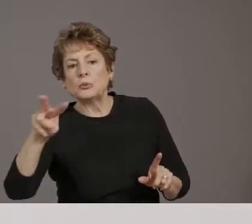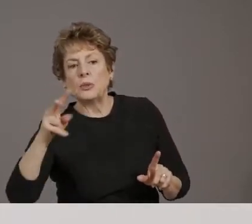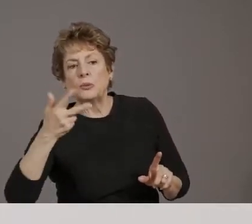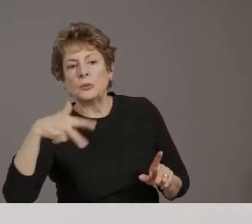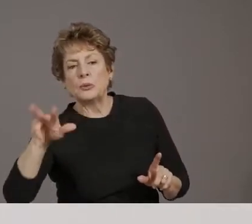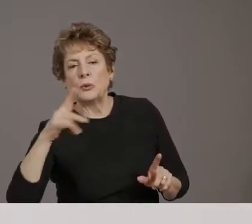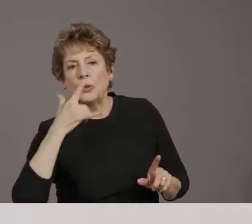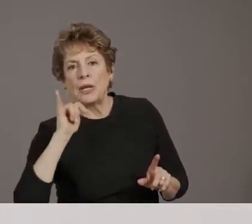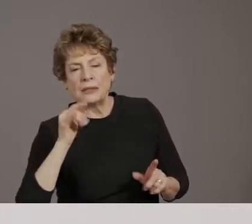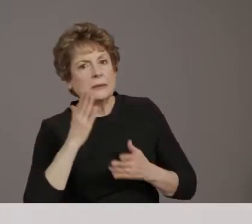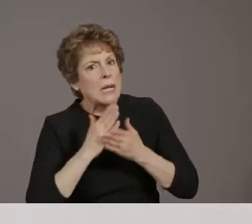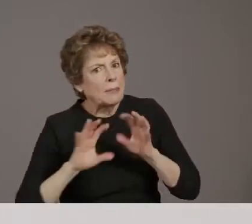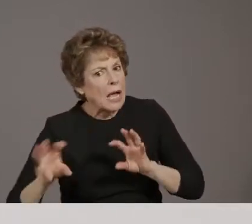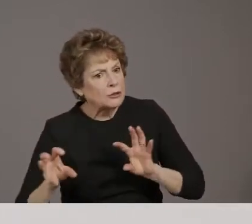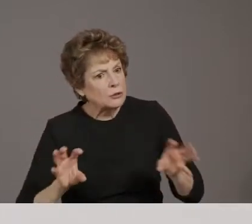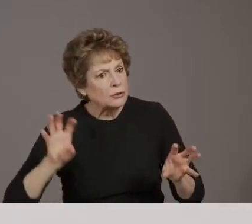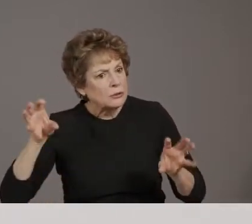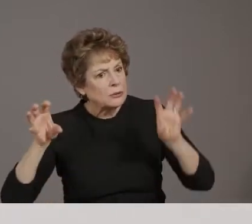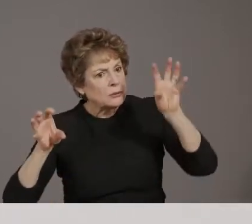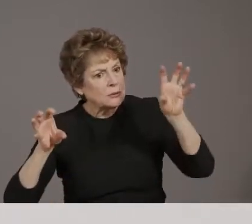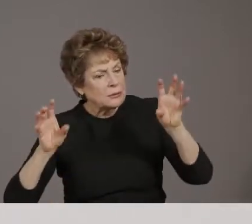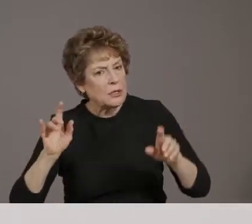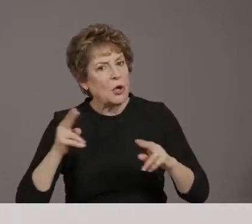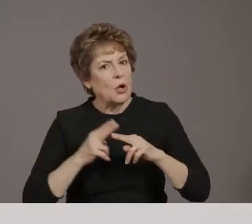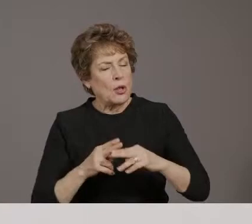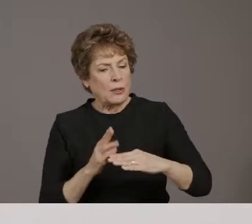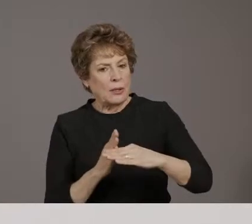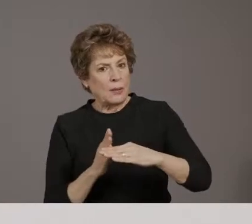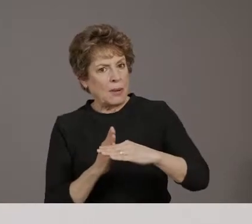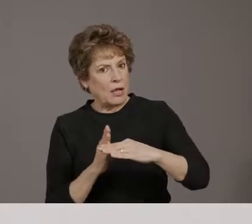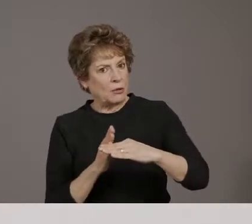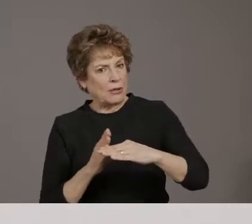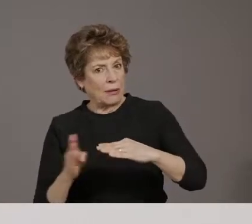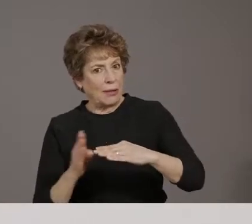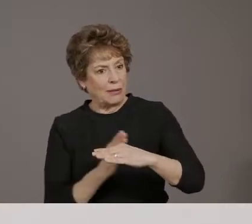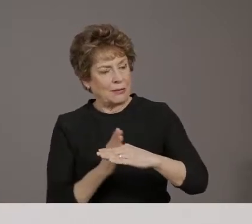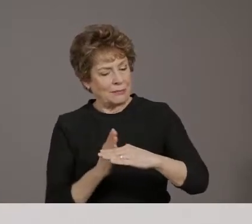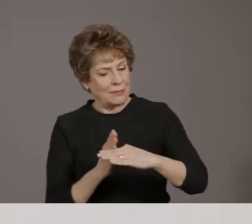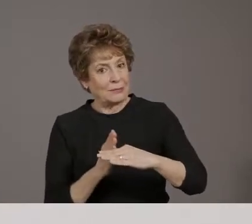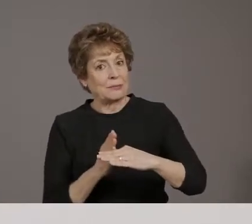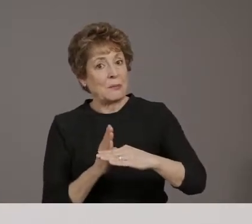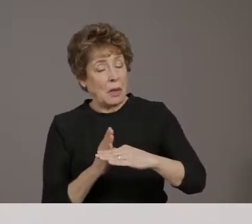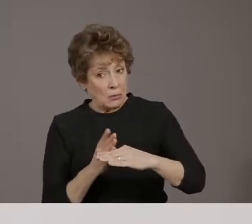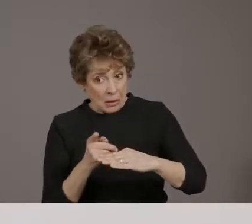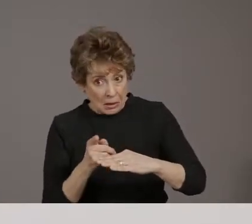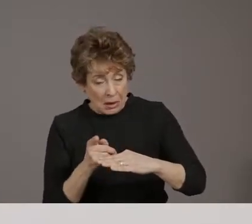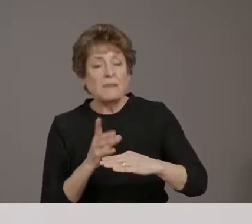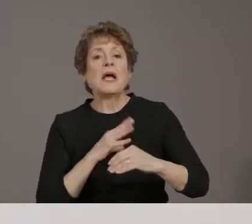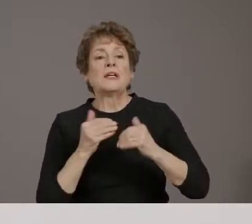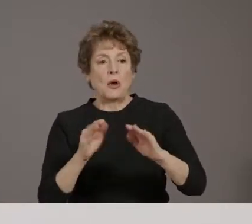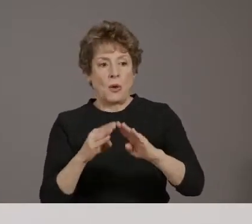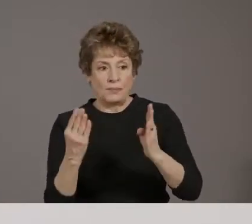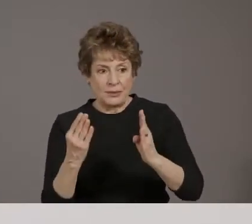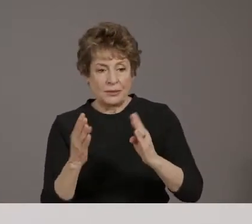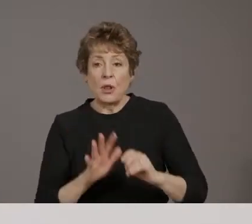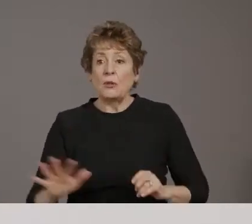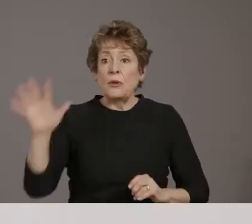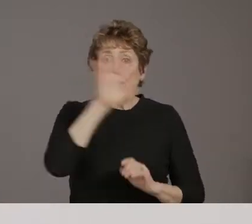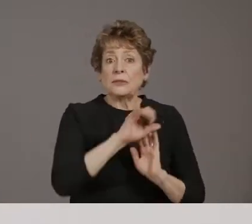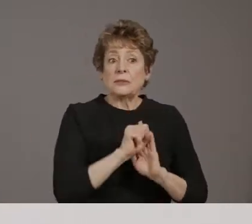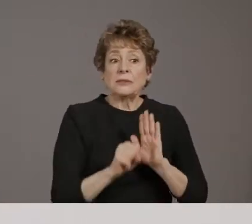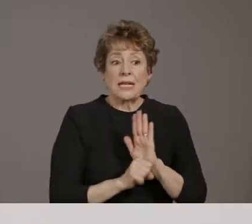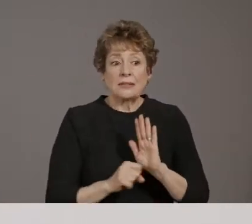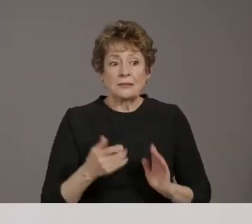range and that would be fantastic. The whole state, you know, is, is trending in the right direction. So it's really good. just